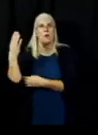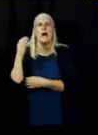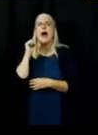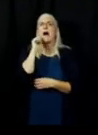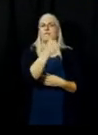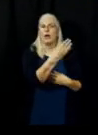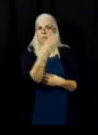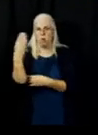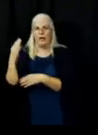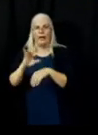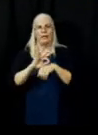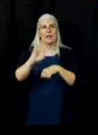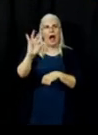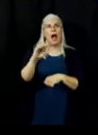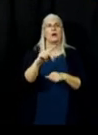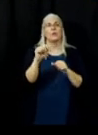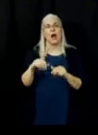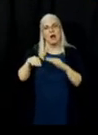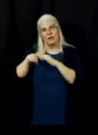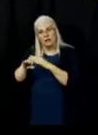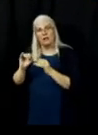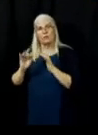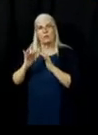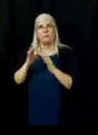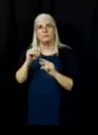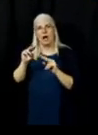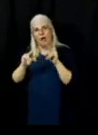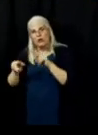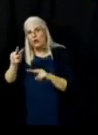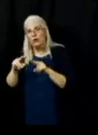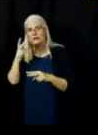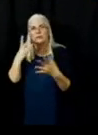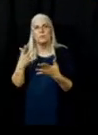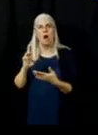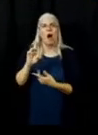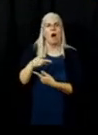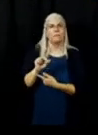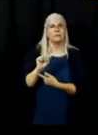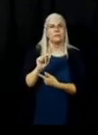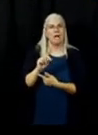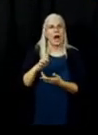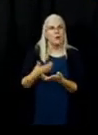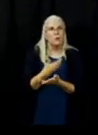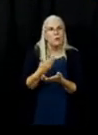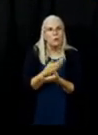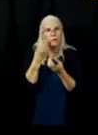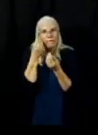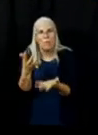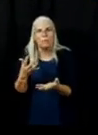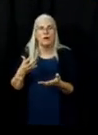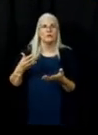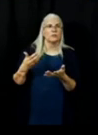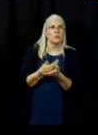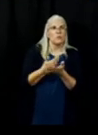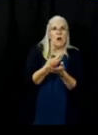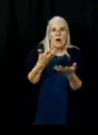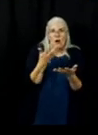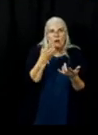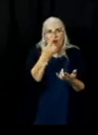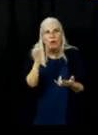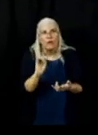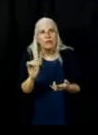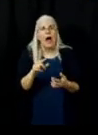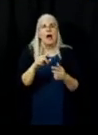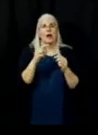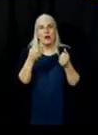and see where your structure is, whether, what condition it may be in. I encourage everyone to look at that